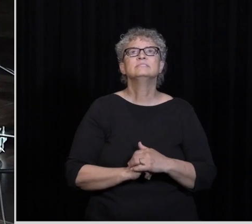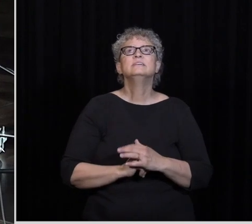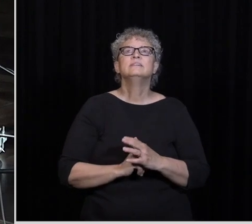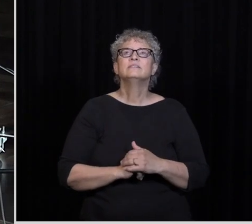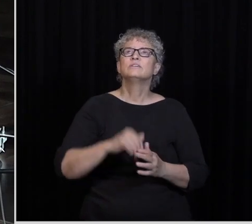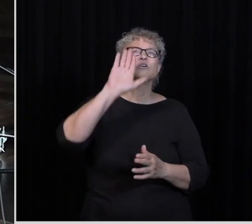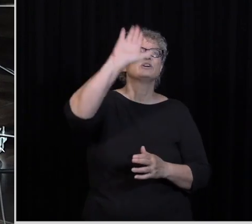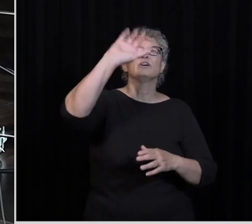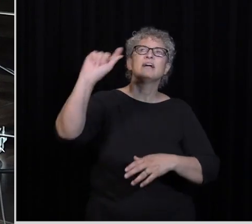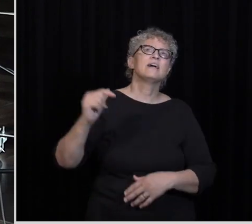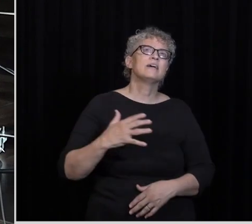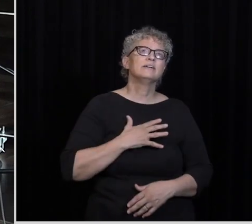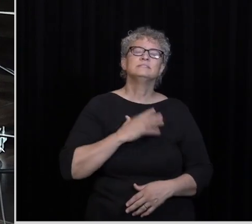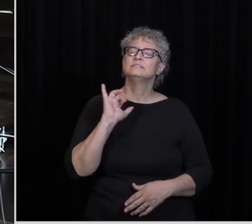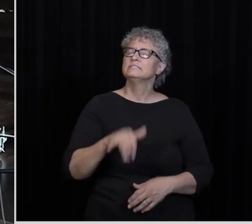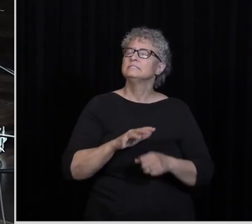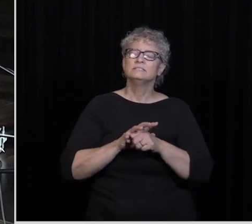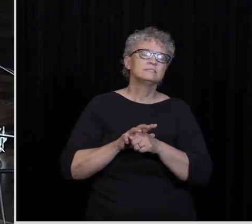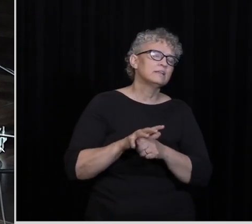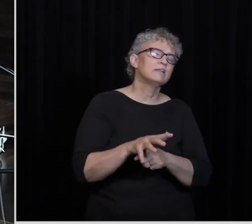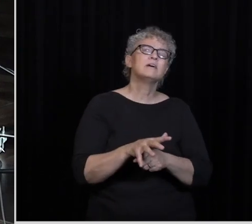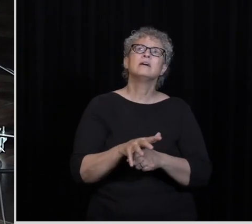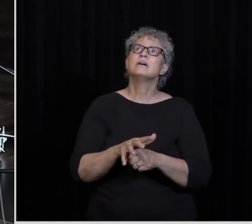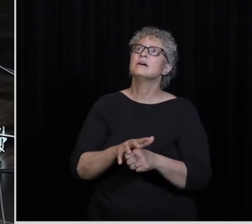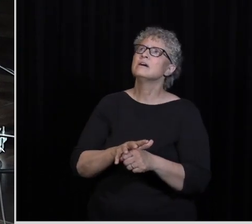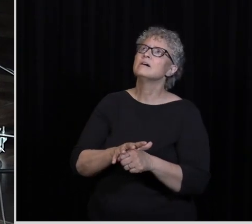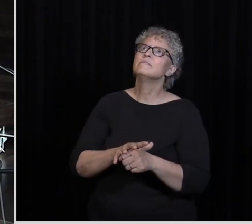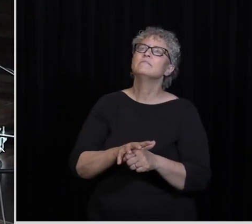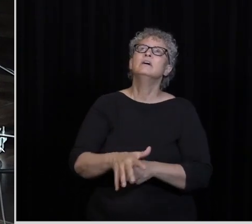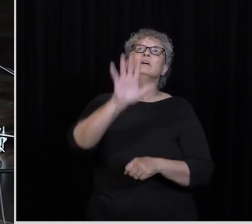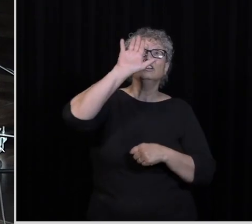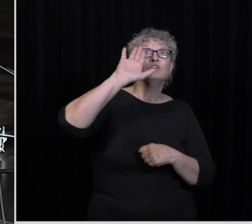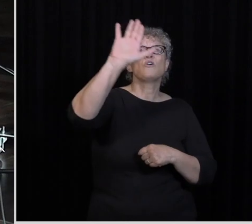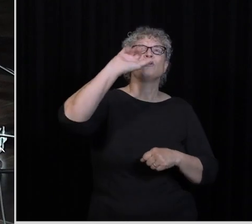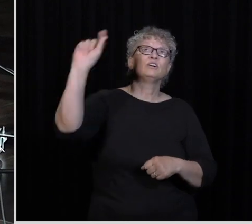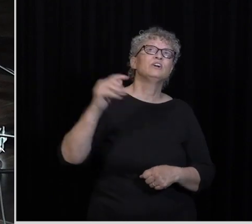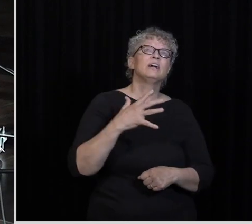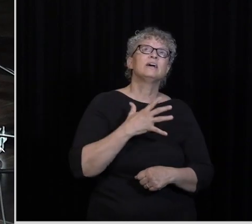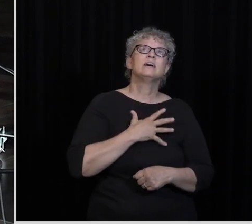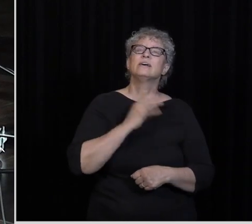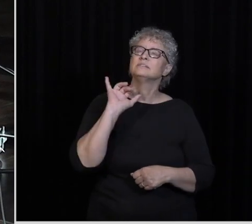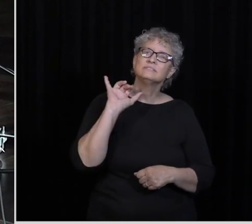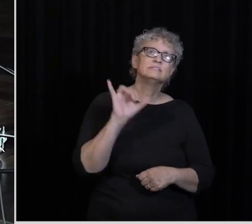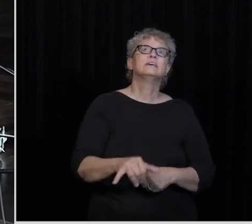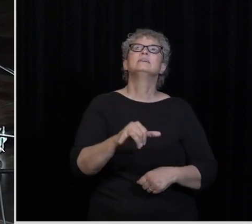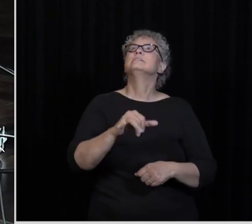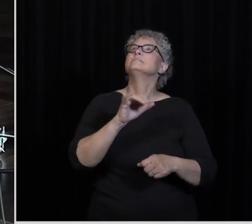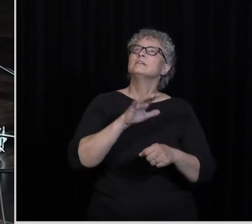Your grace is enough Your grace